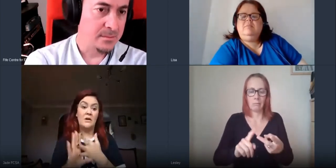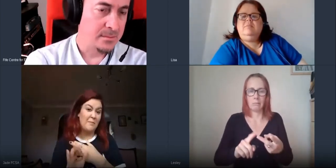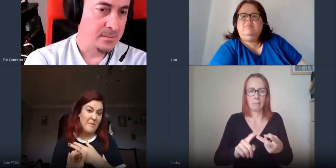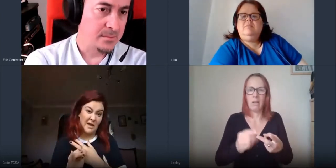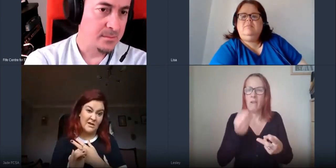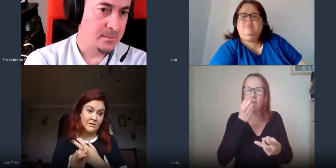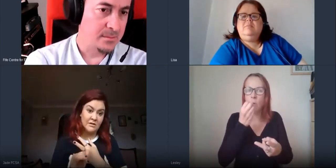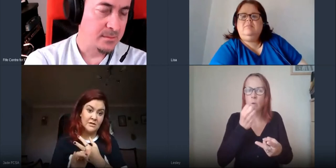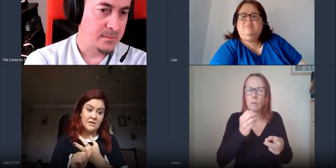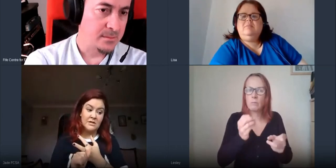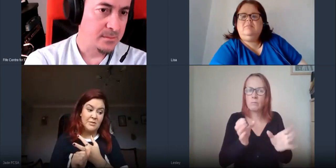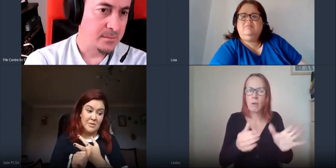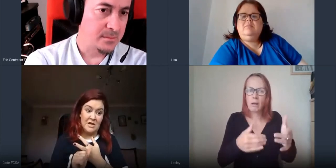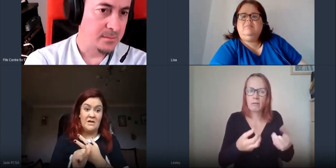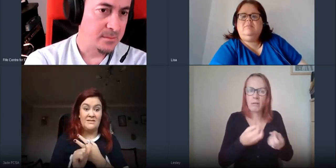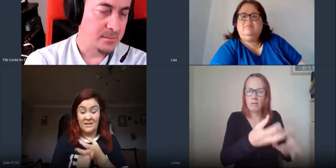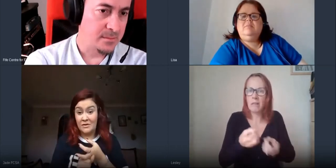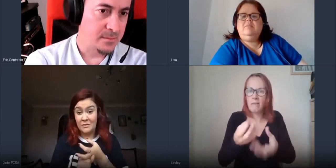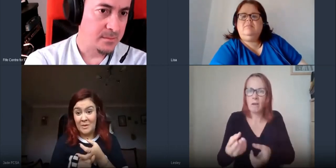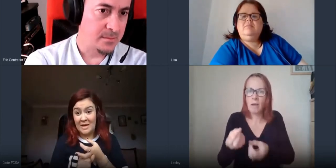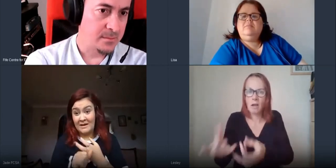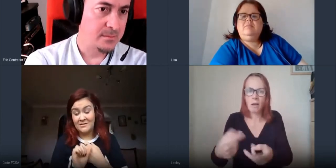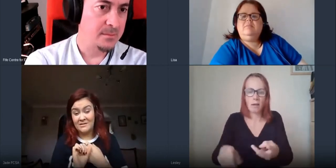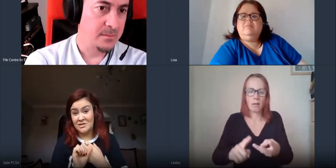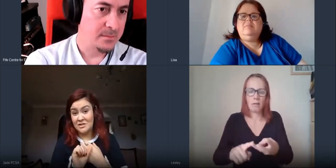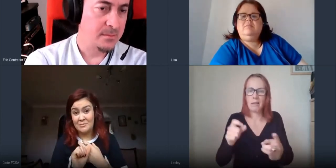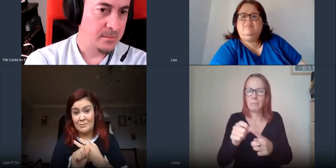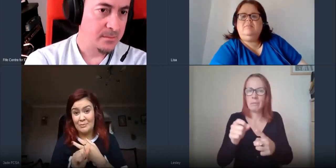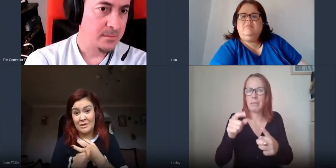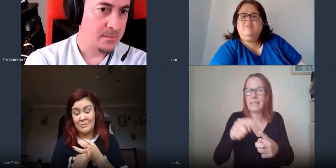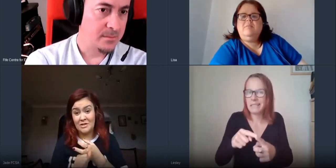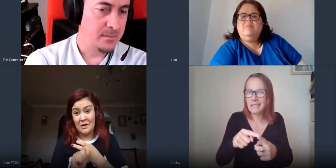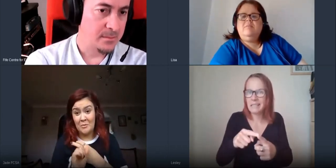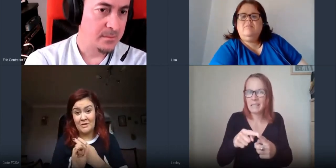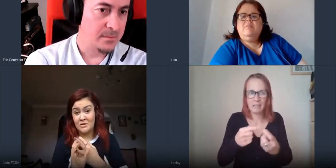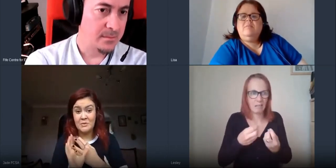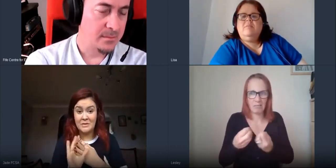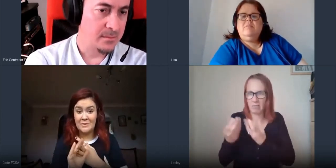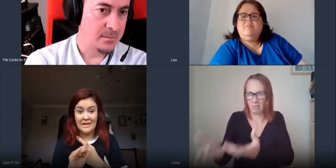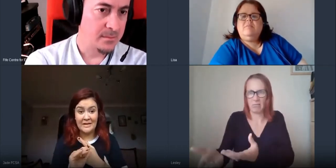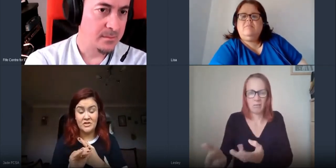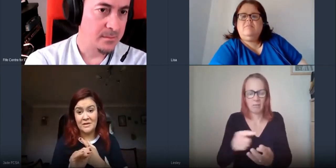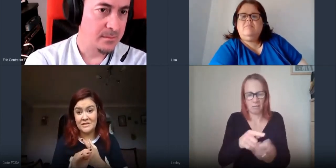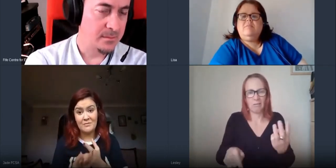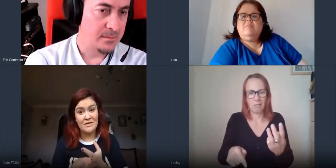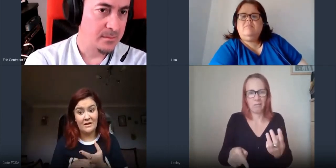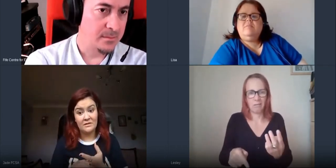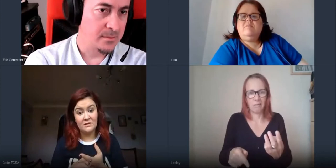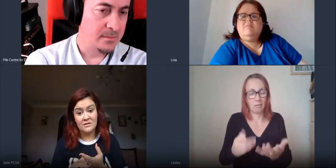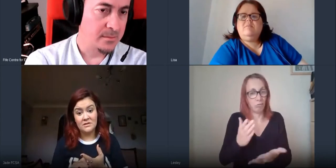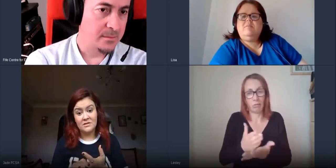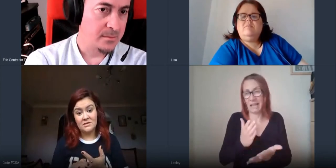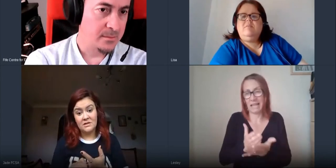making ppe delivering what we had just pretty much helping there's been somebody in doing something